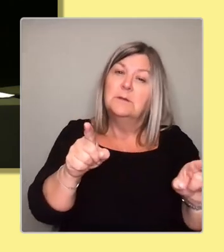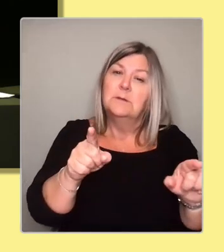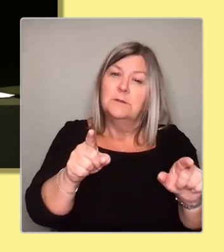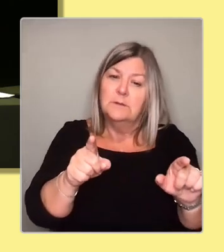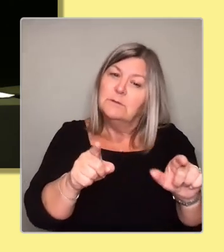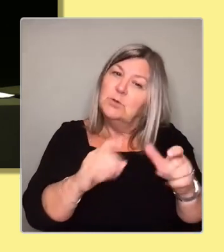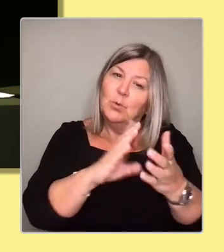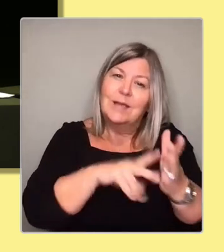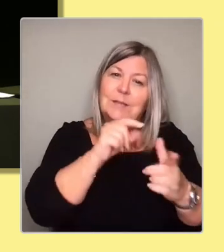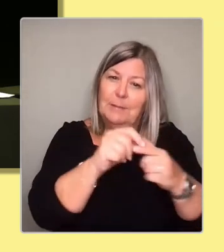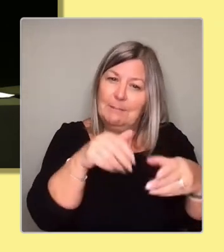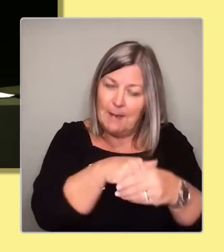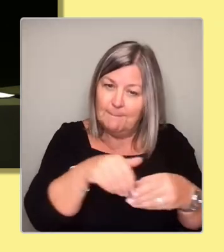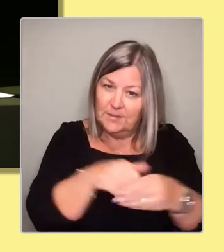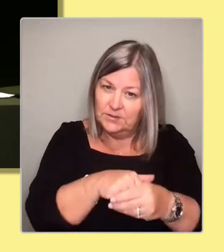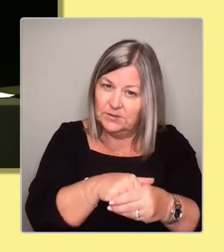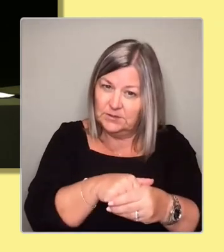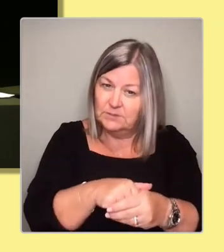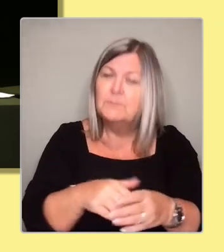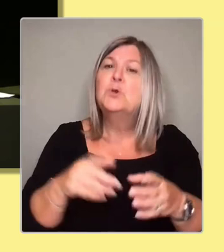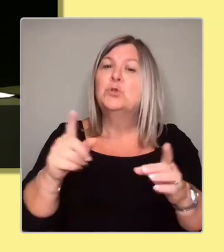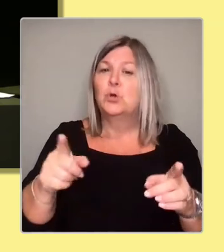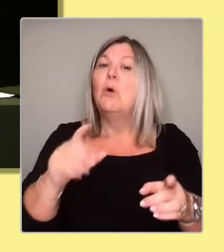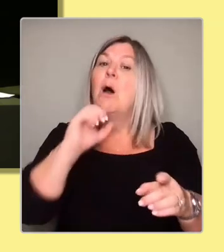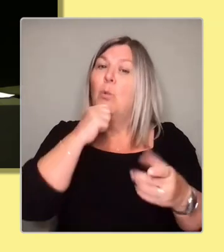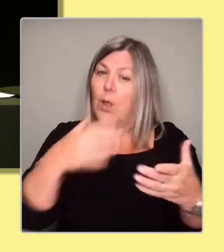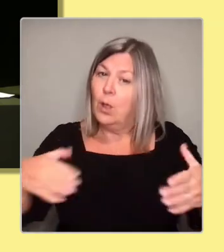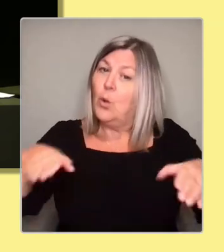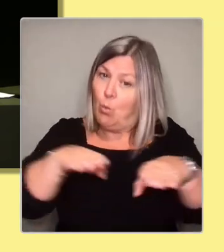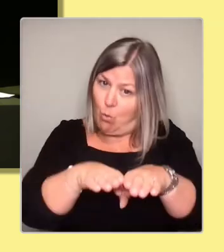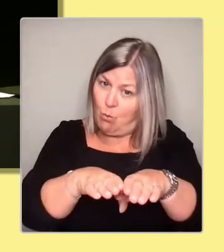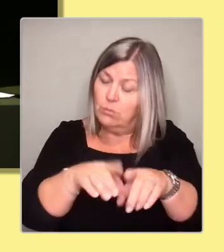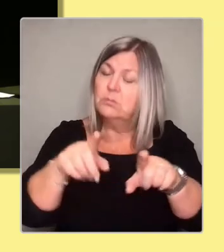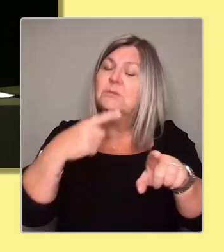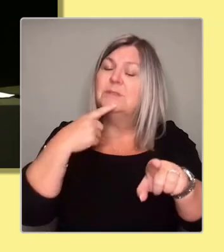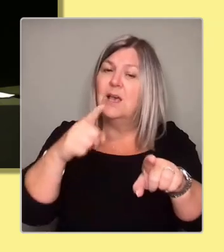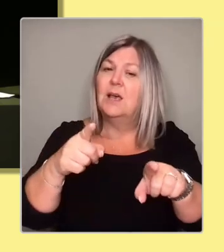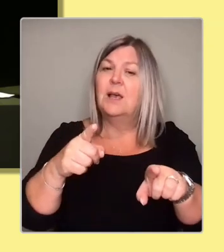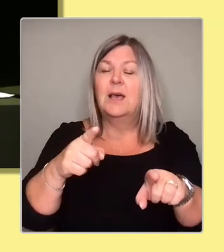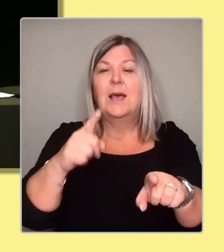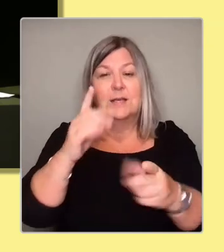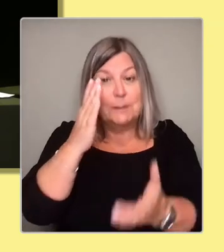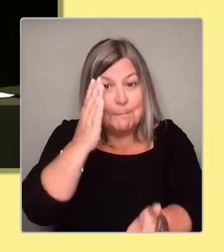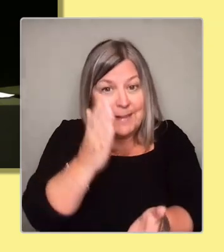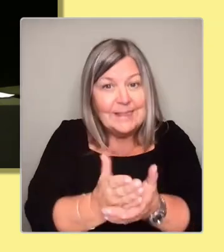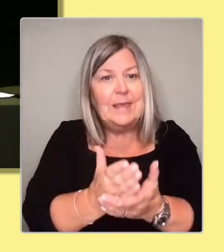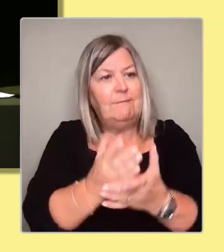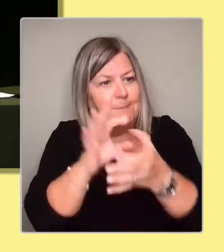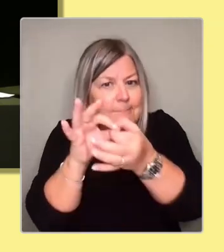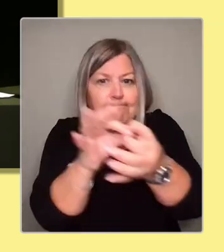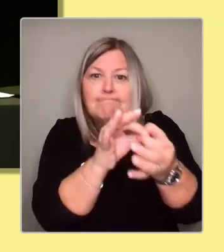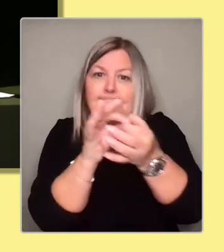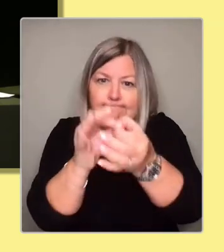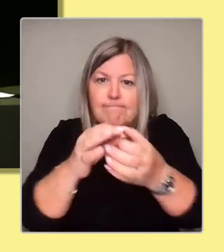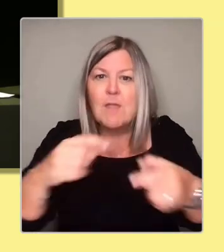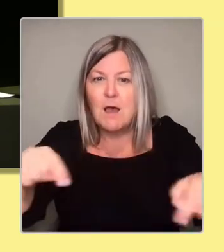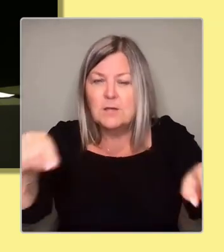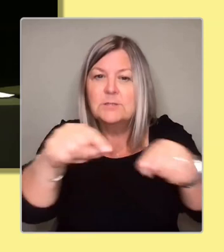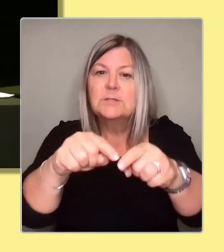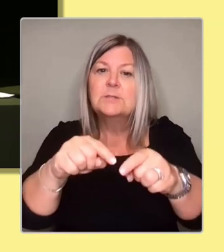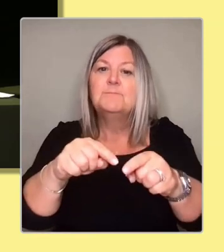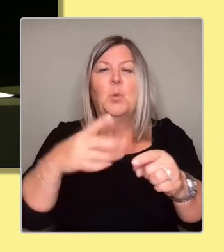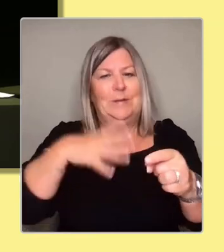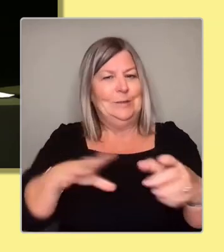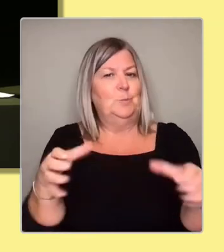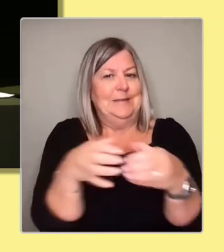So I will close by saying it's the belief that unites us. It's team that will get us there. And the stakes are high for